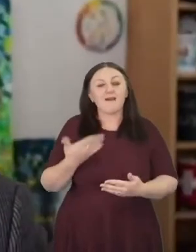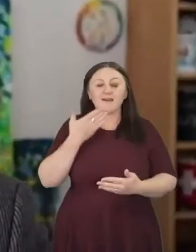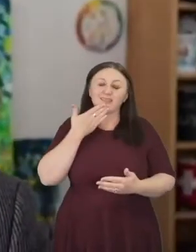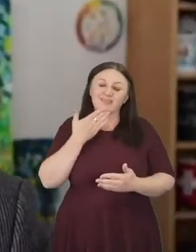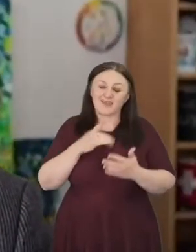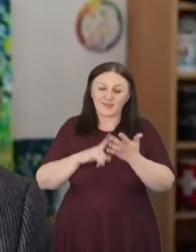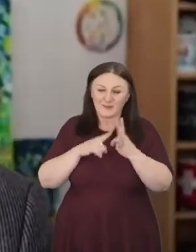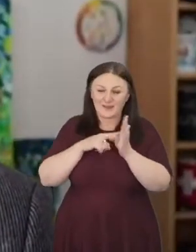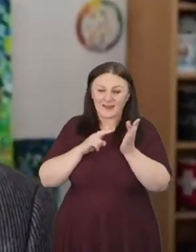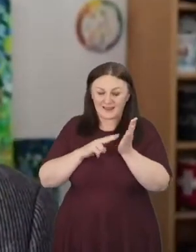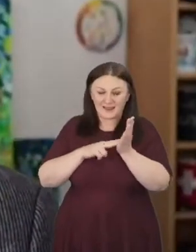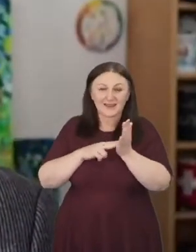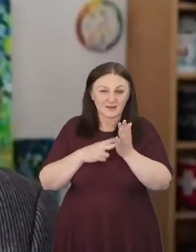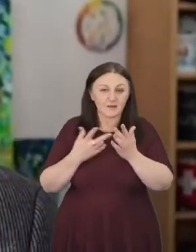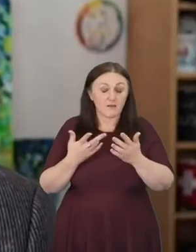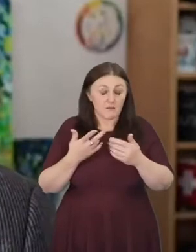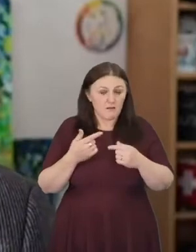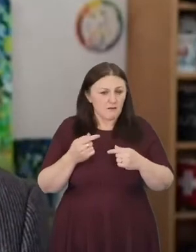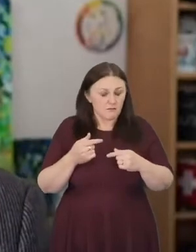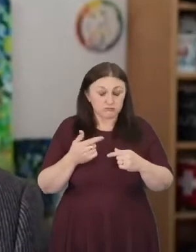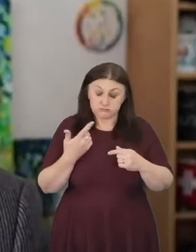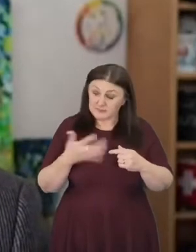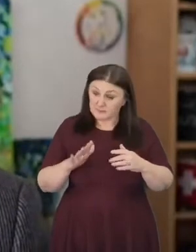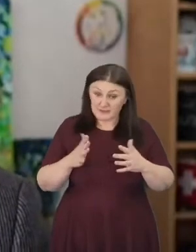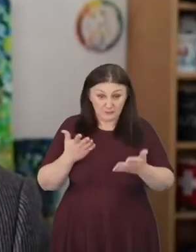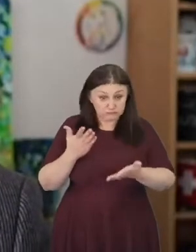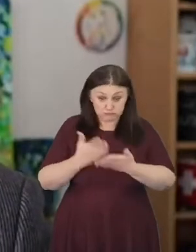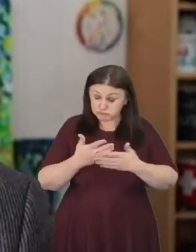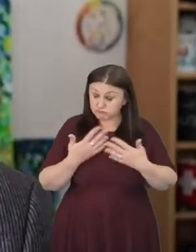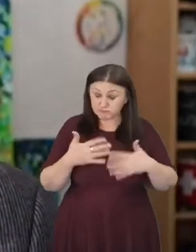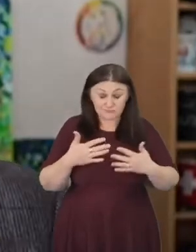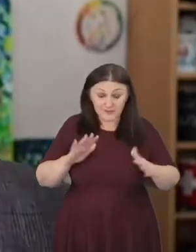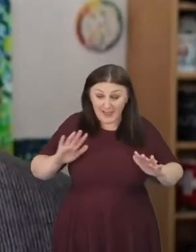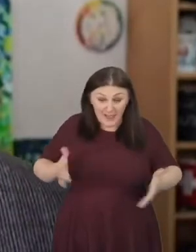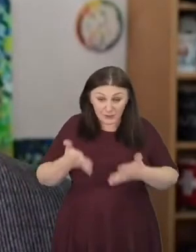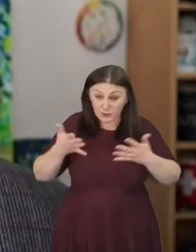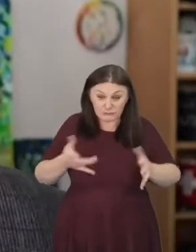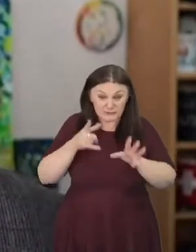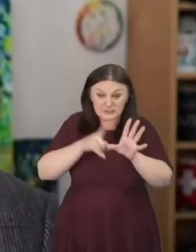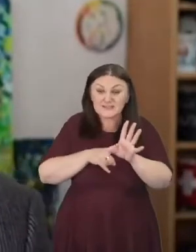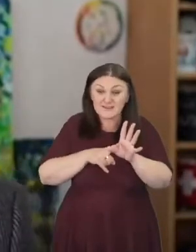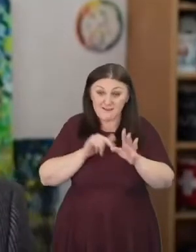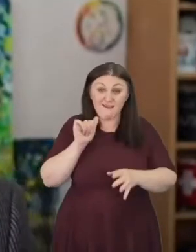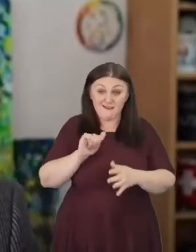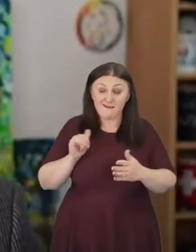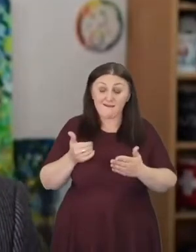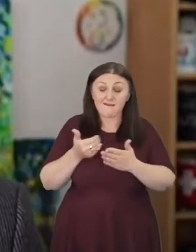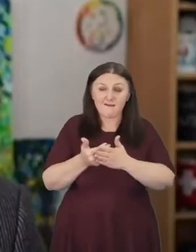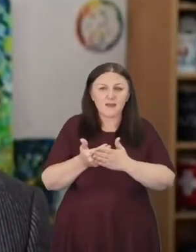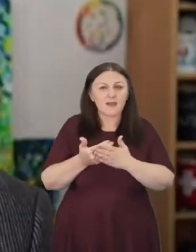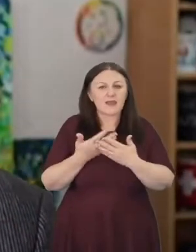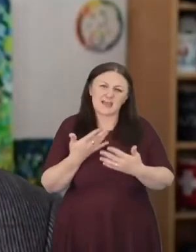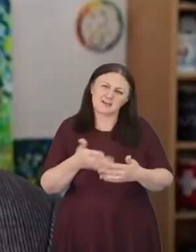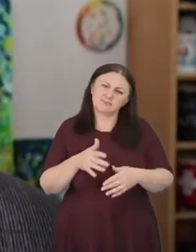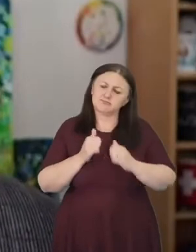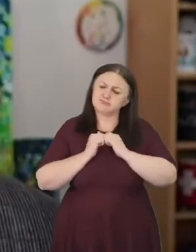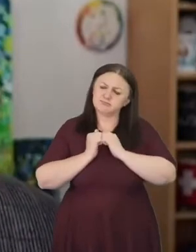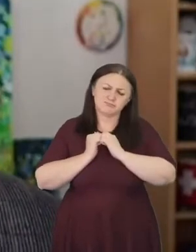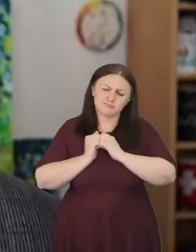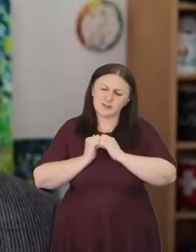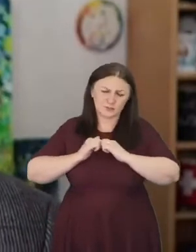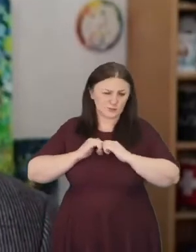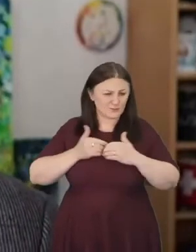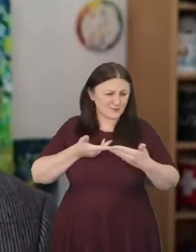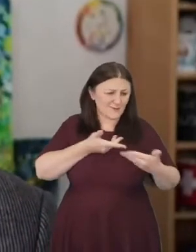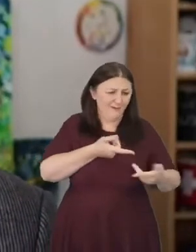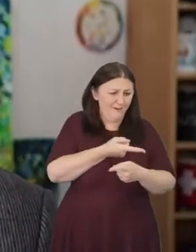been an extraordinarily encouraging year as you say. It's been a privilege to serve as president of